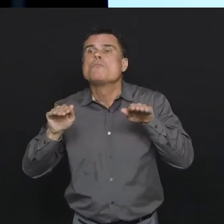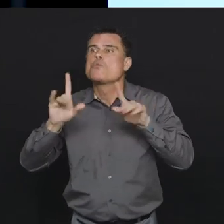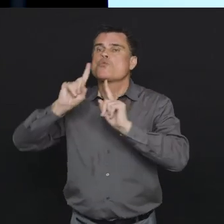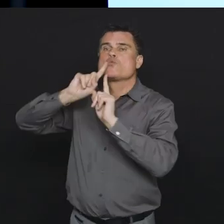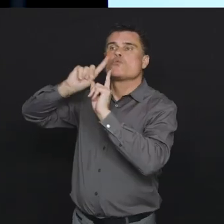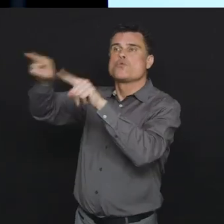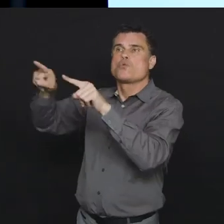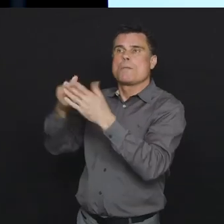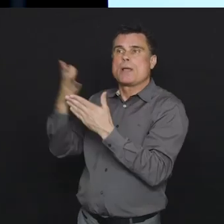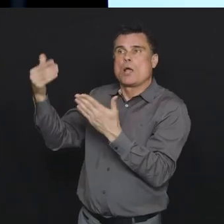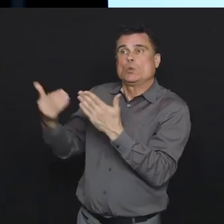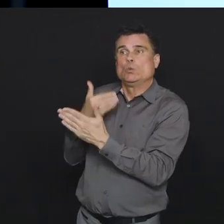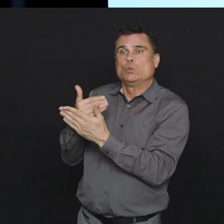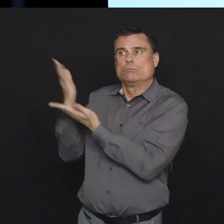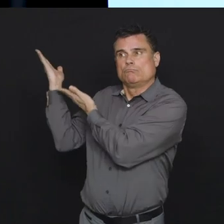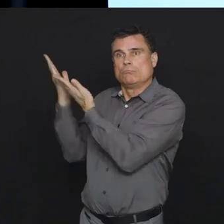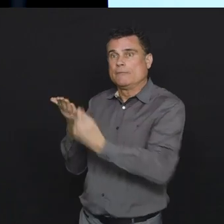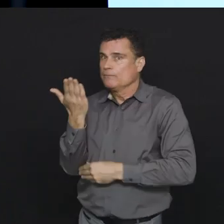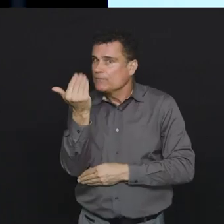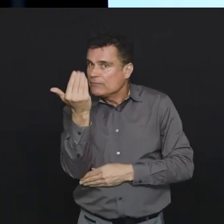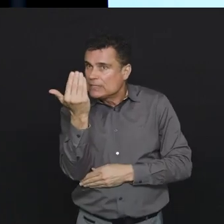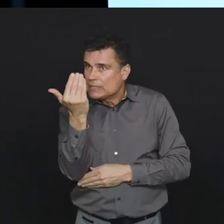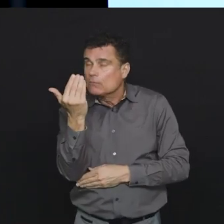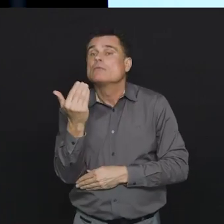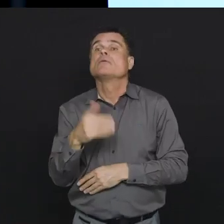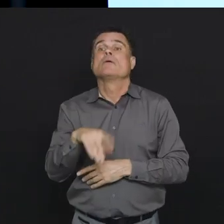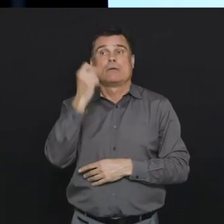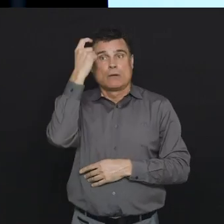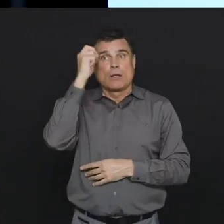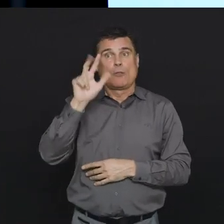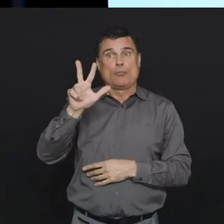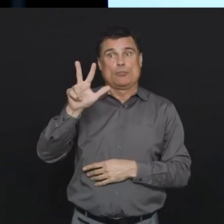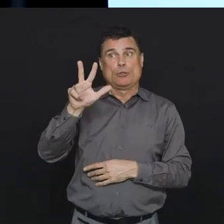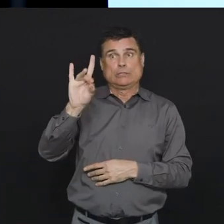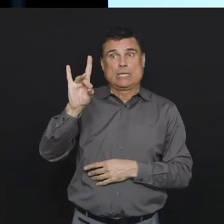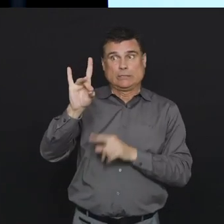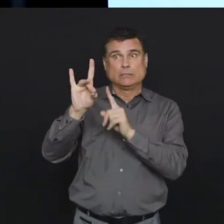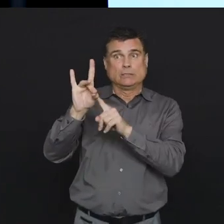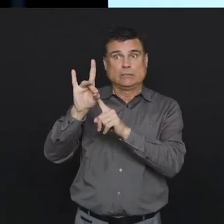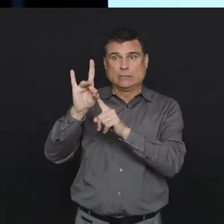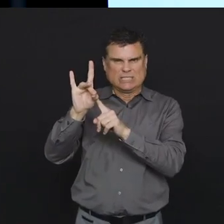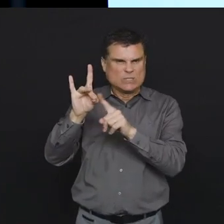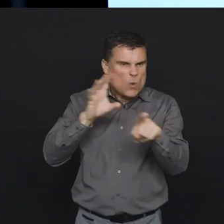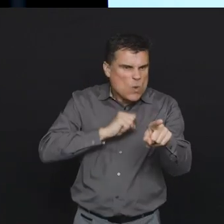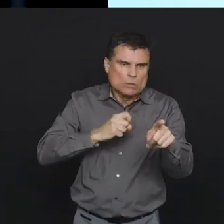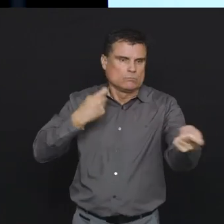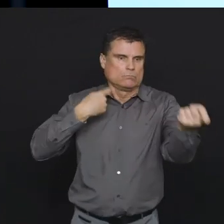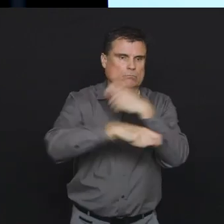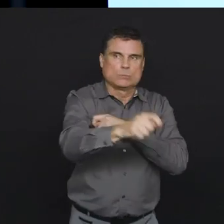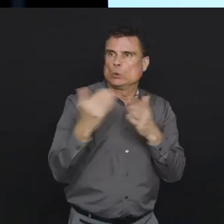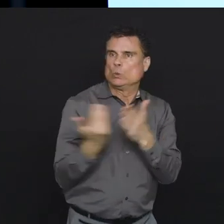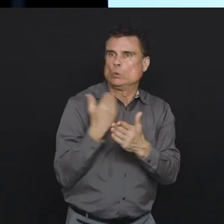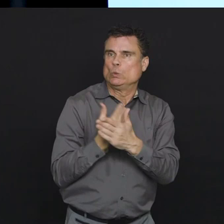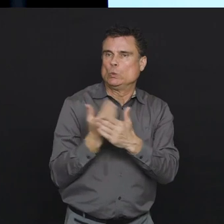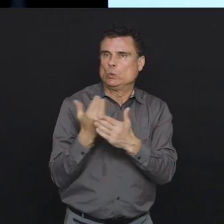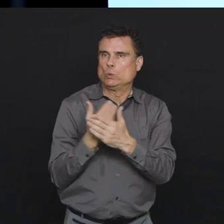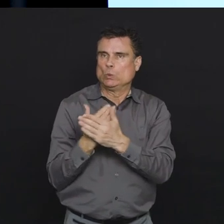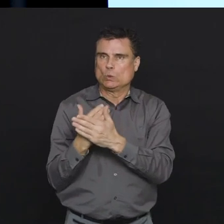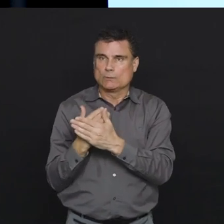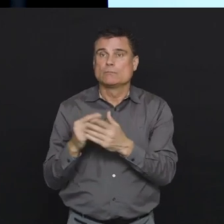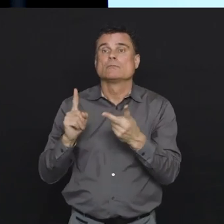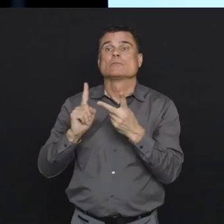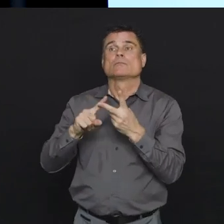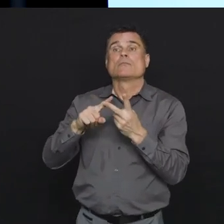yesterday, we added 15 ventilators yesterday that we have purchased. We've refurbished 38 ventilators that are ready to go